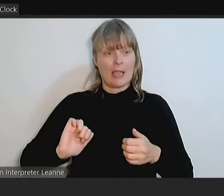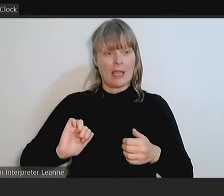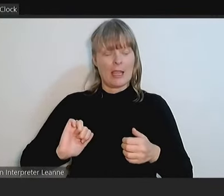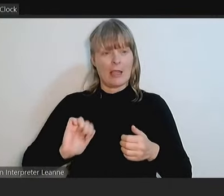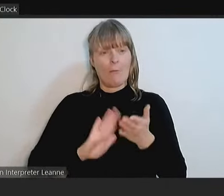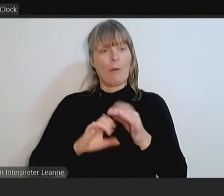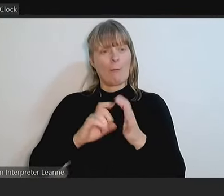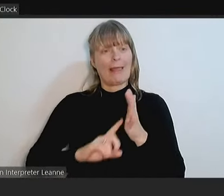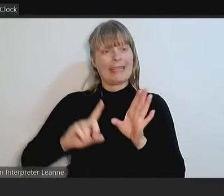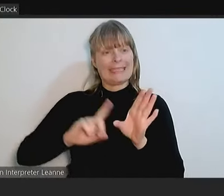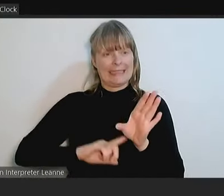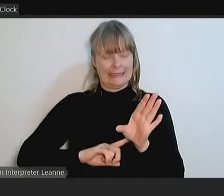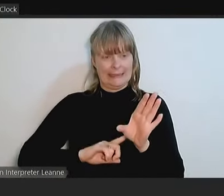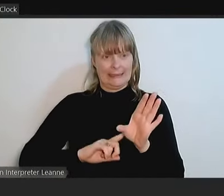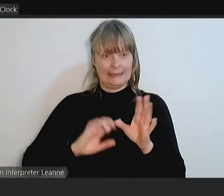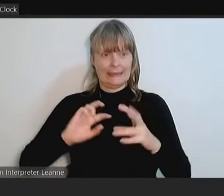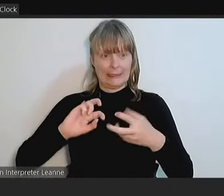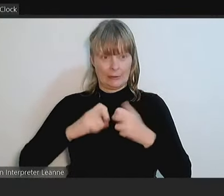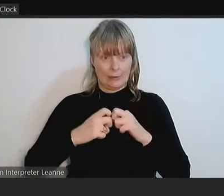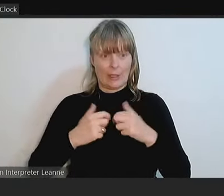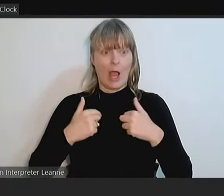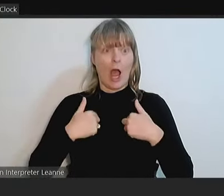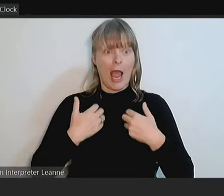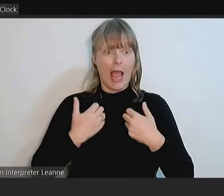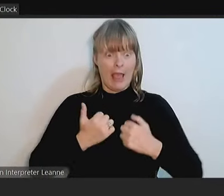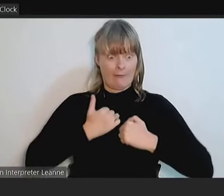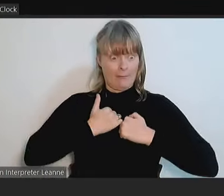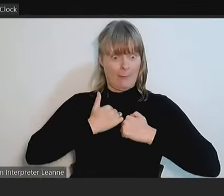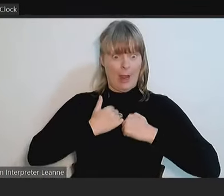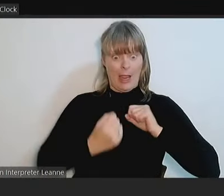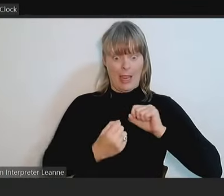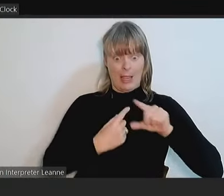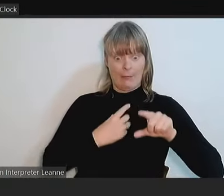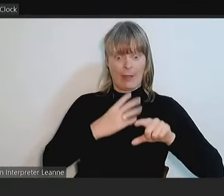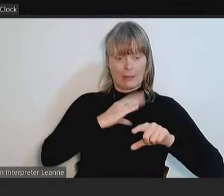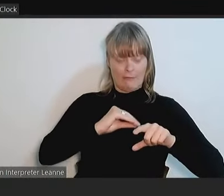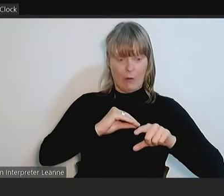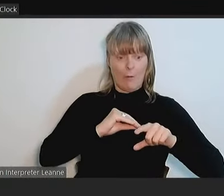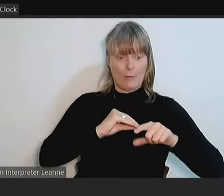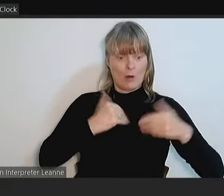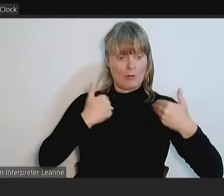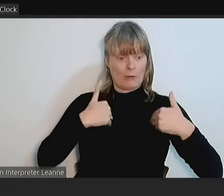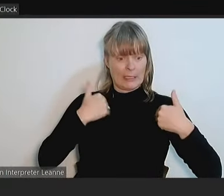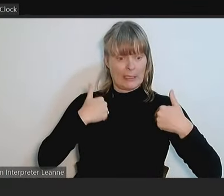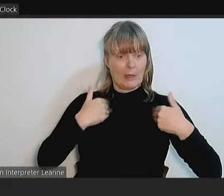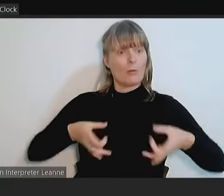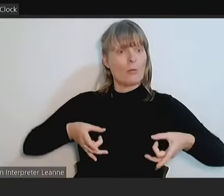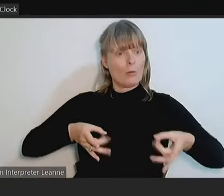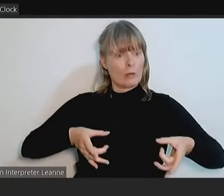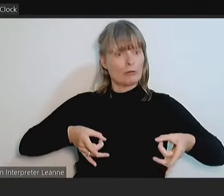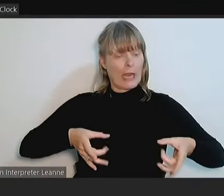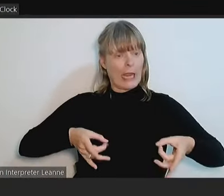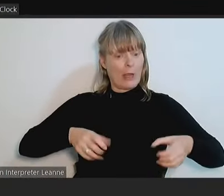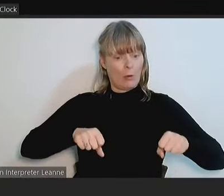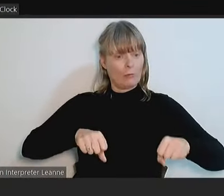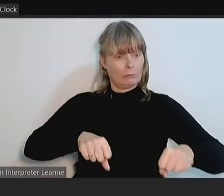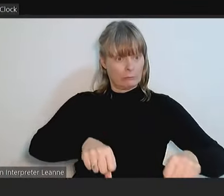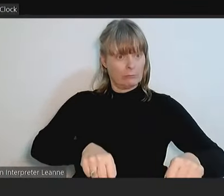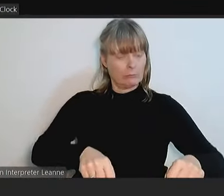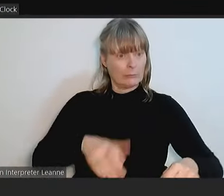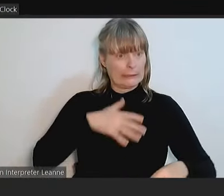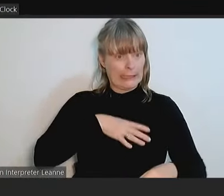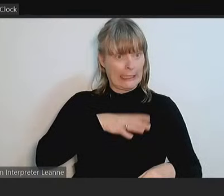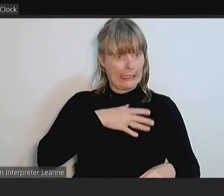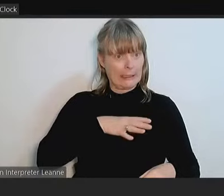in my own email, emails from, from residents who are reliant upon wheelchairs and other mobility impairments. The